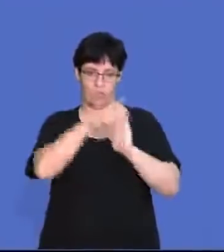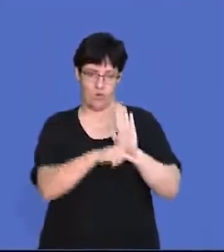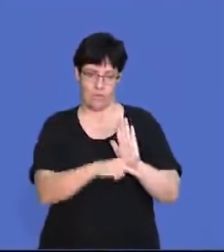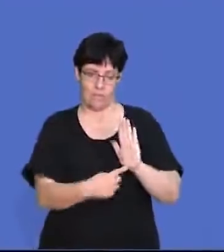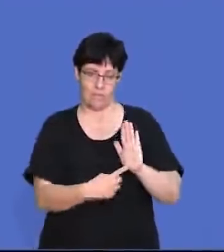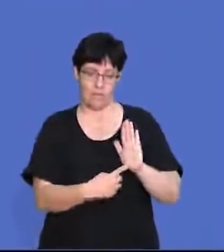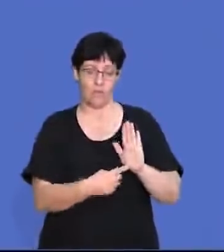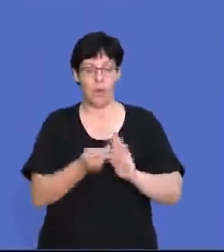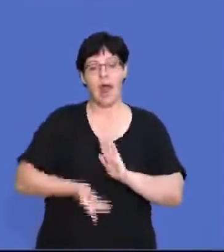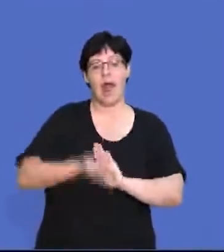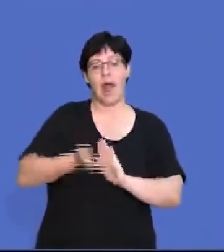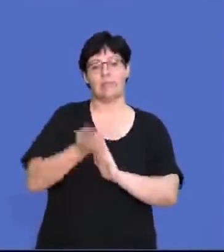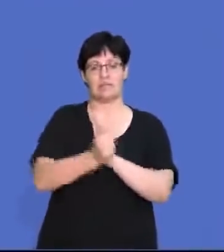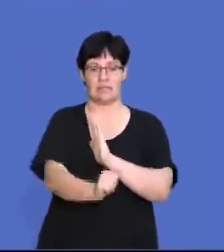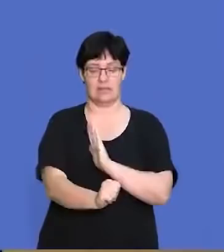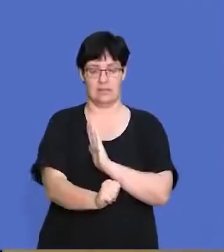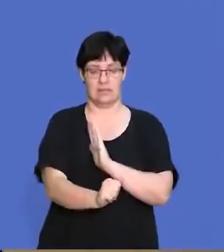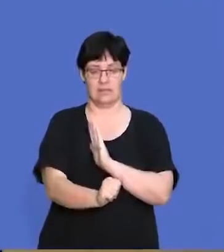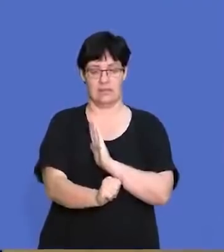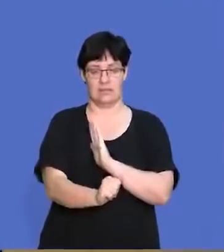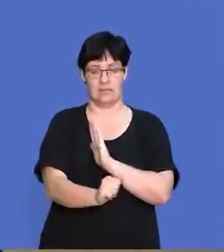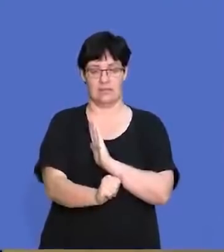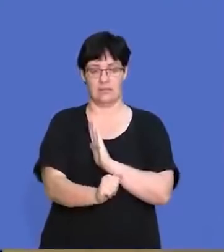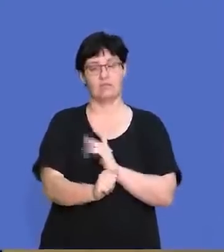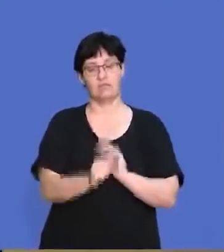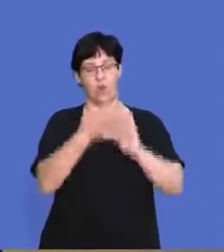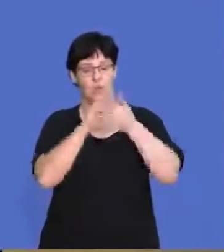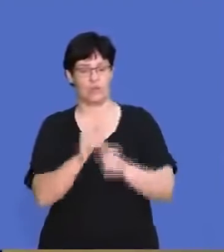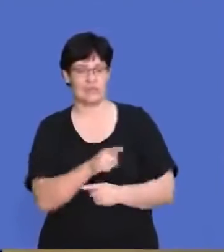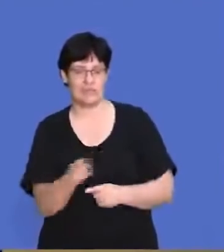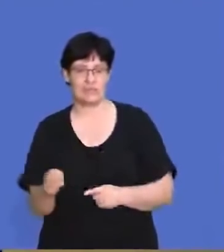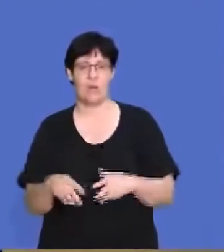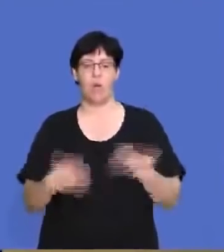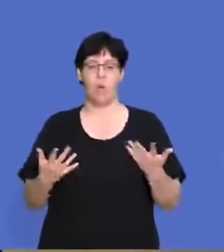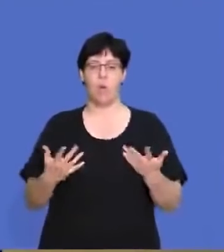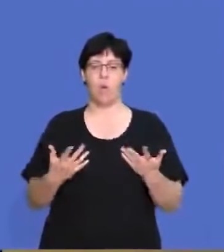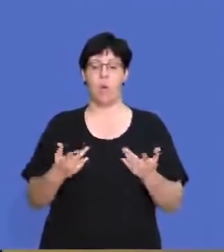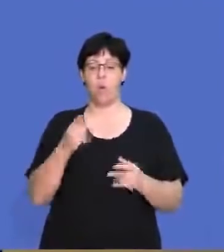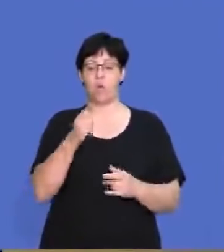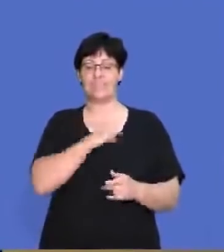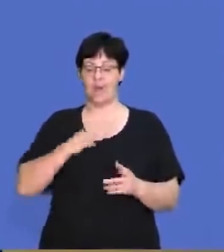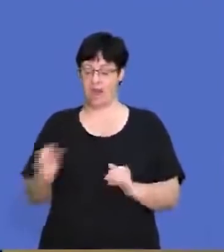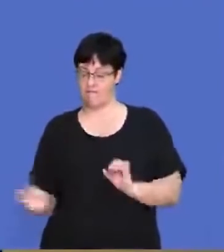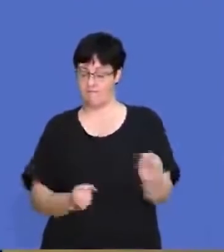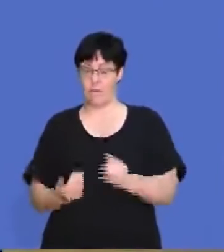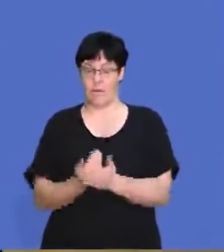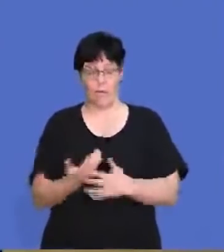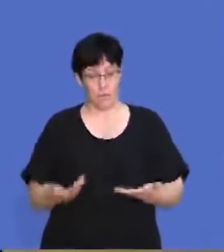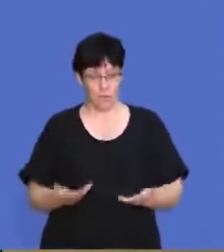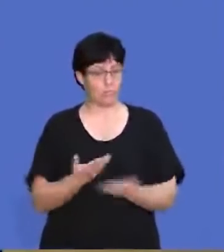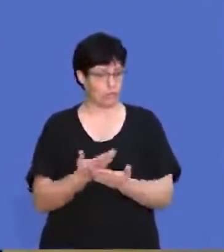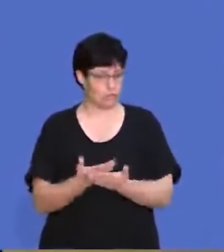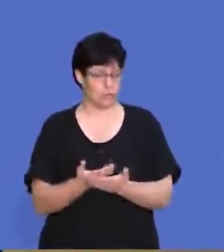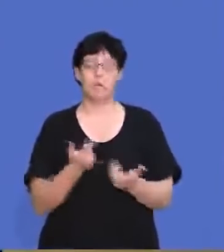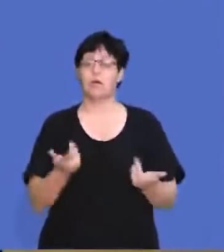So we're upskilling the community or potential employees. So we're upskilling